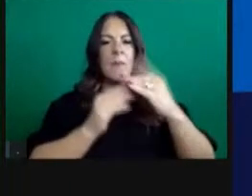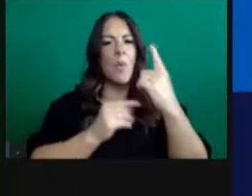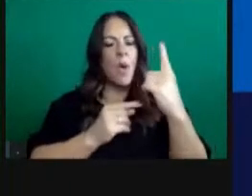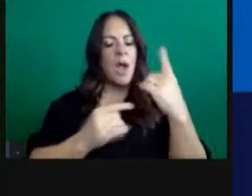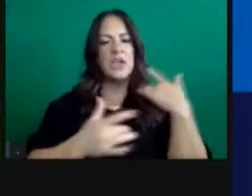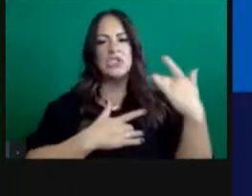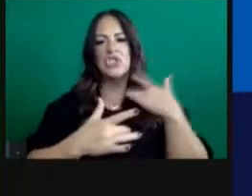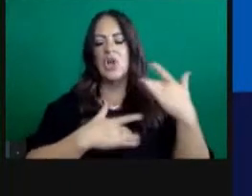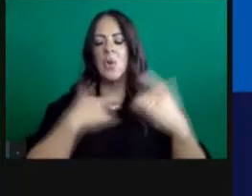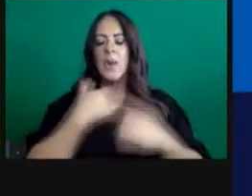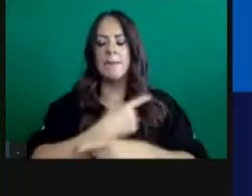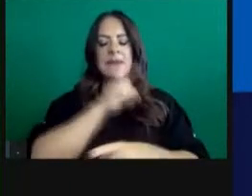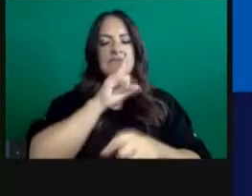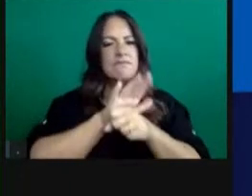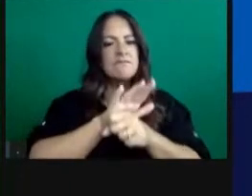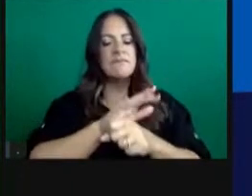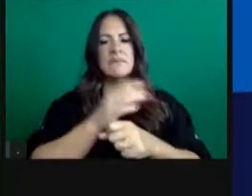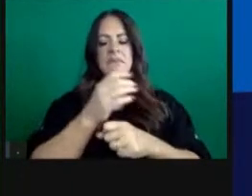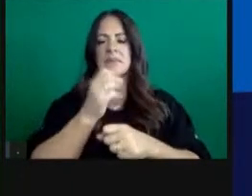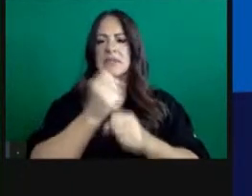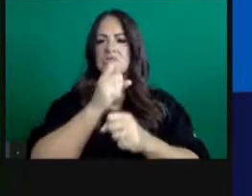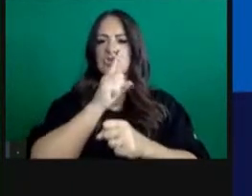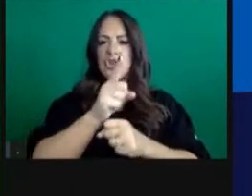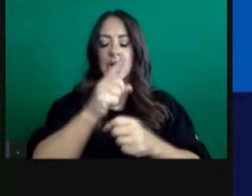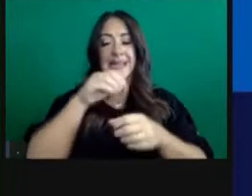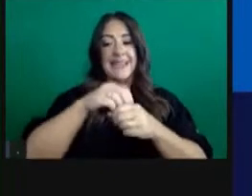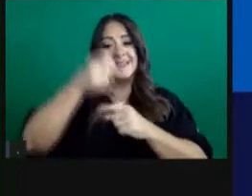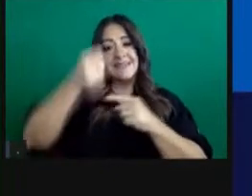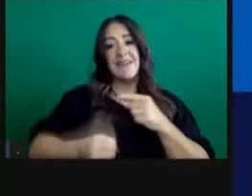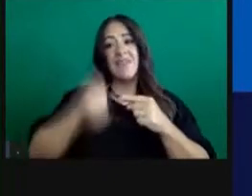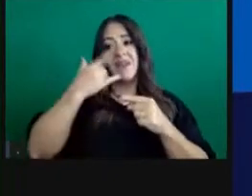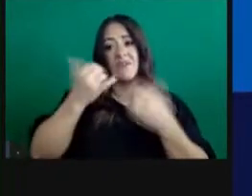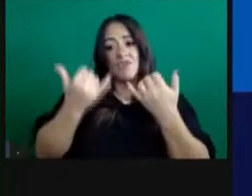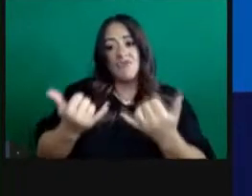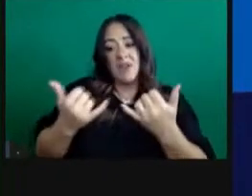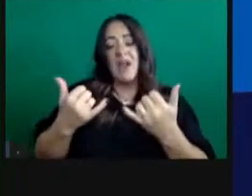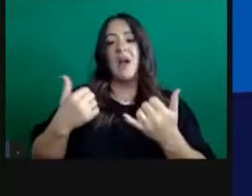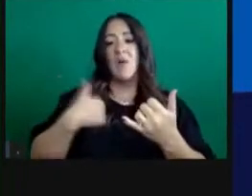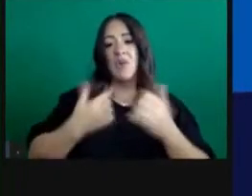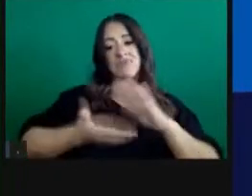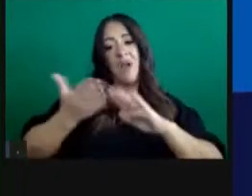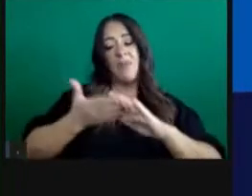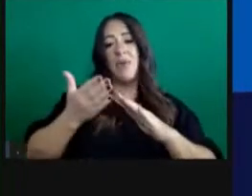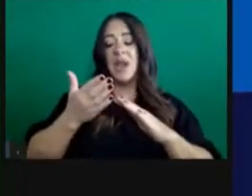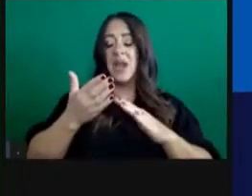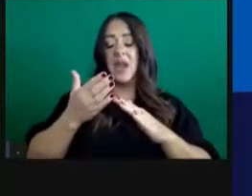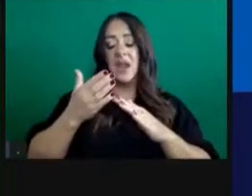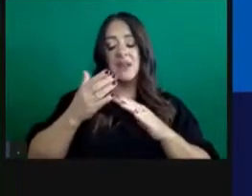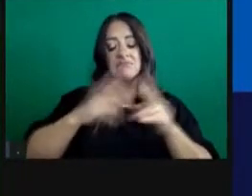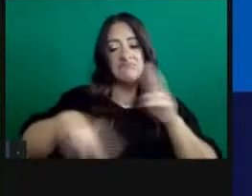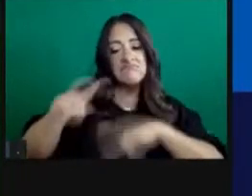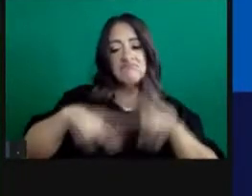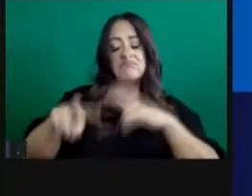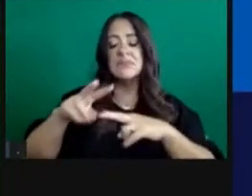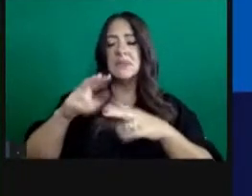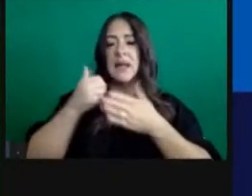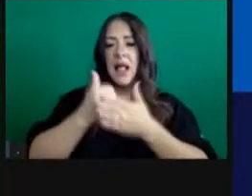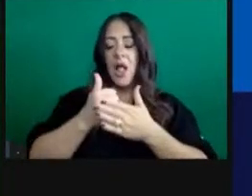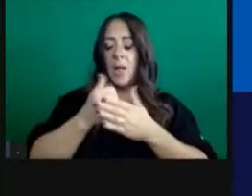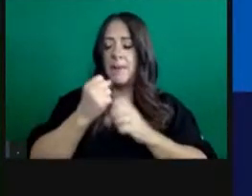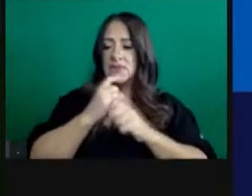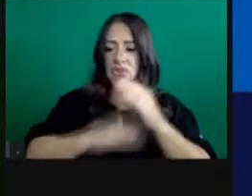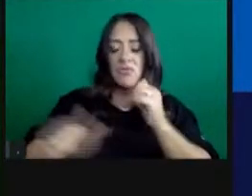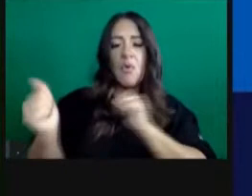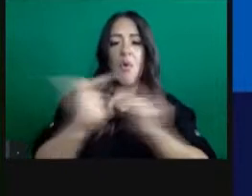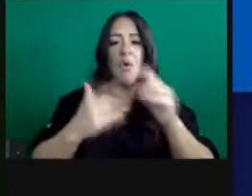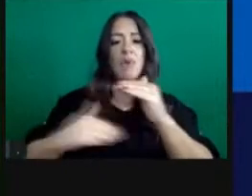California. And it's in play in Southern California in many, many ways today. And we are working hard to make sure we do all